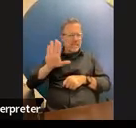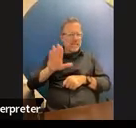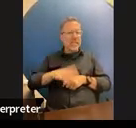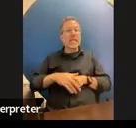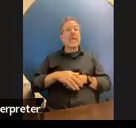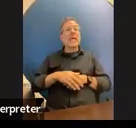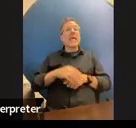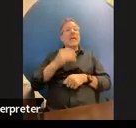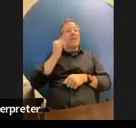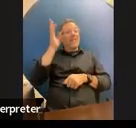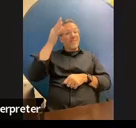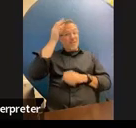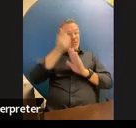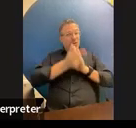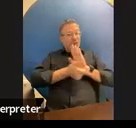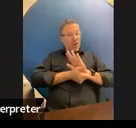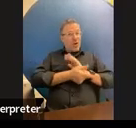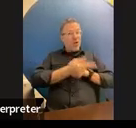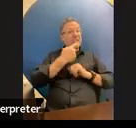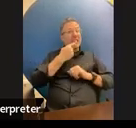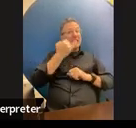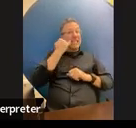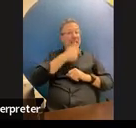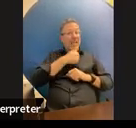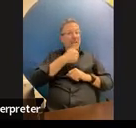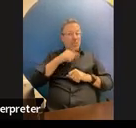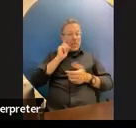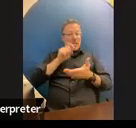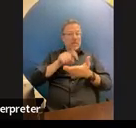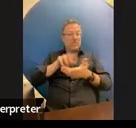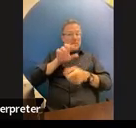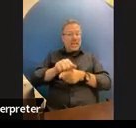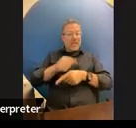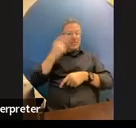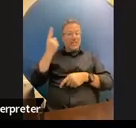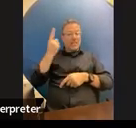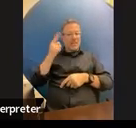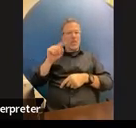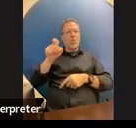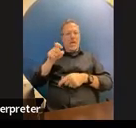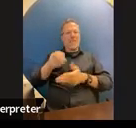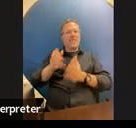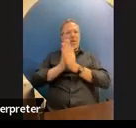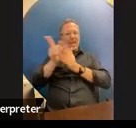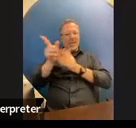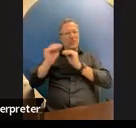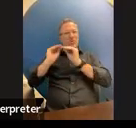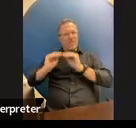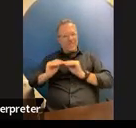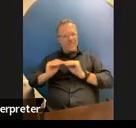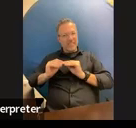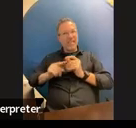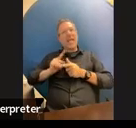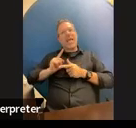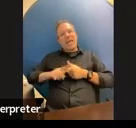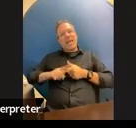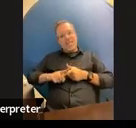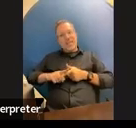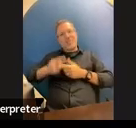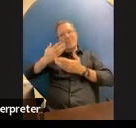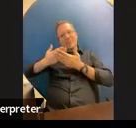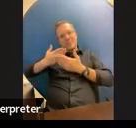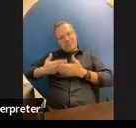regulations that say if we see something non-compliant we have to ask you to fix it and then we have to ask for evidence of